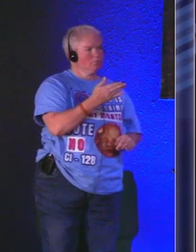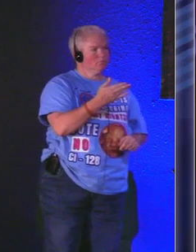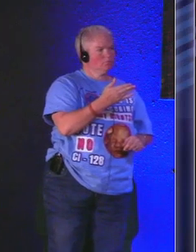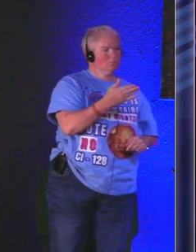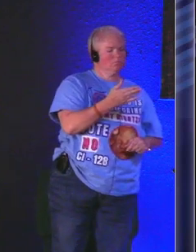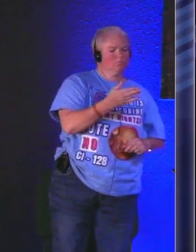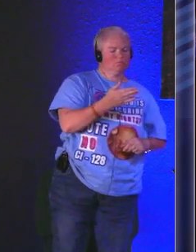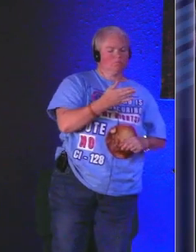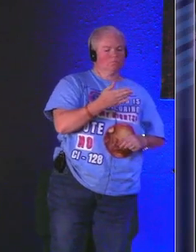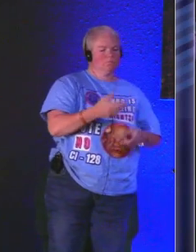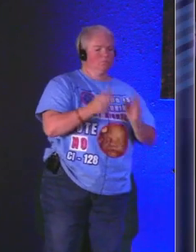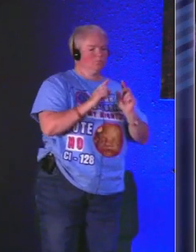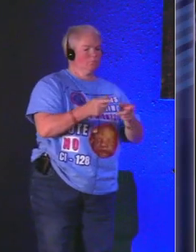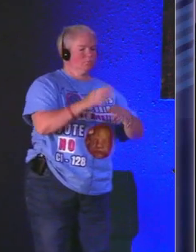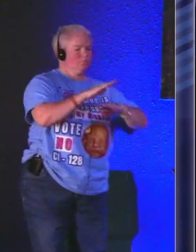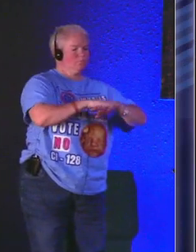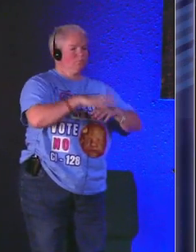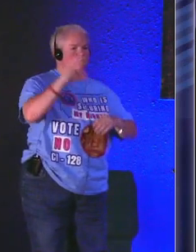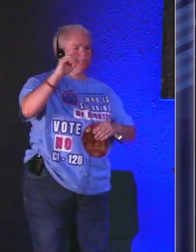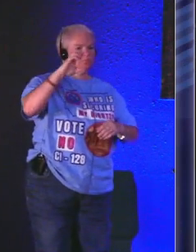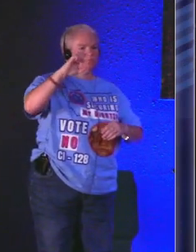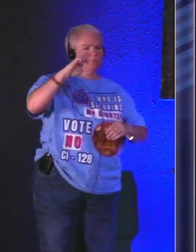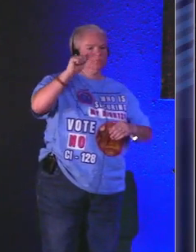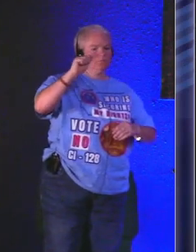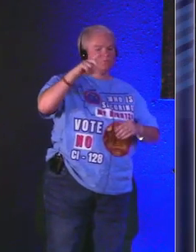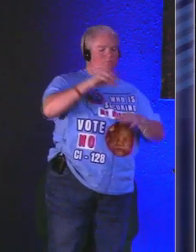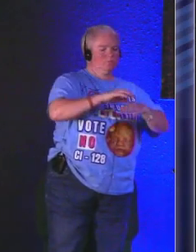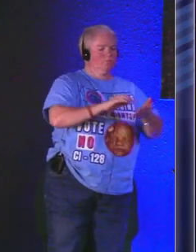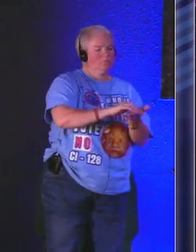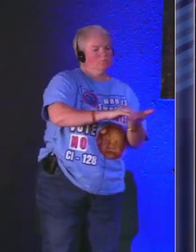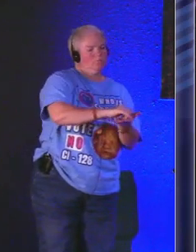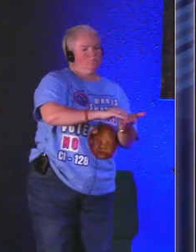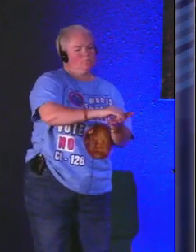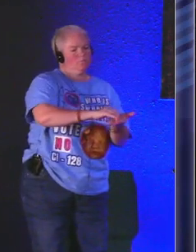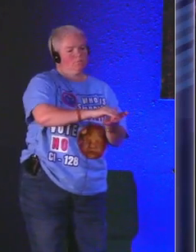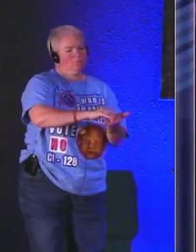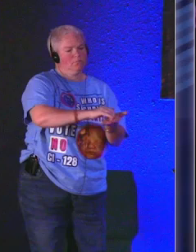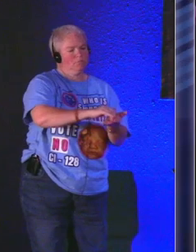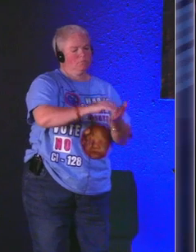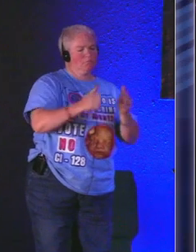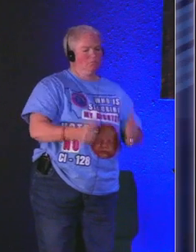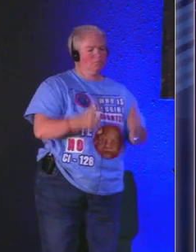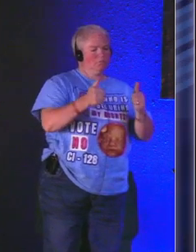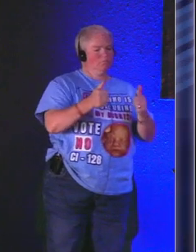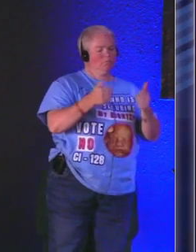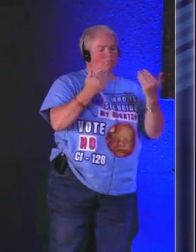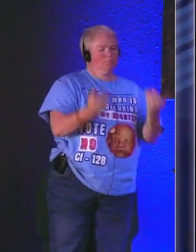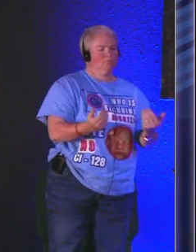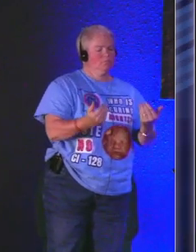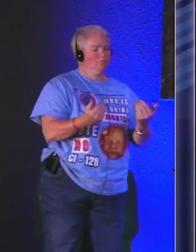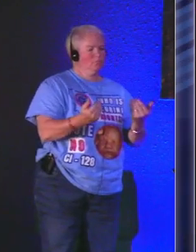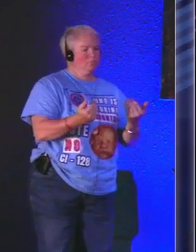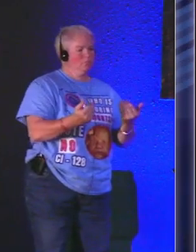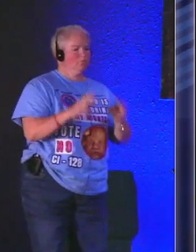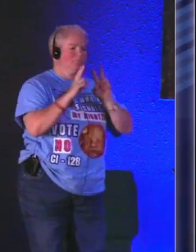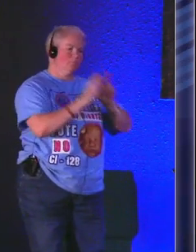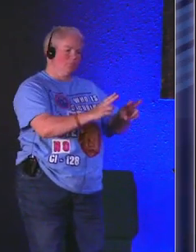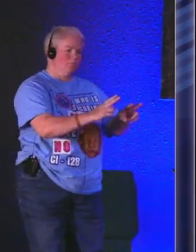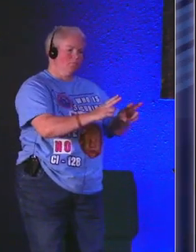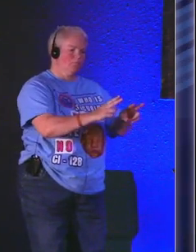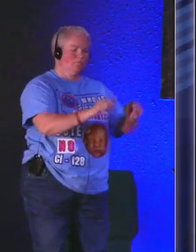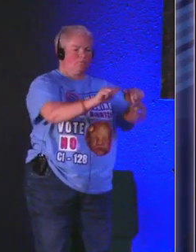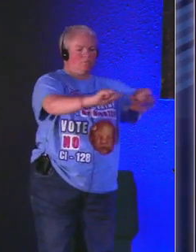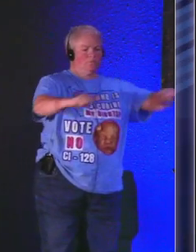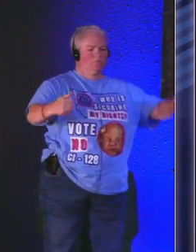if you've got stuff going on if you are dealing with that weariness or anything else in your life right now I would invite